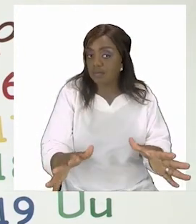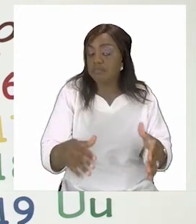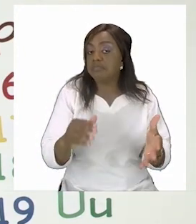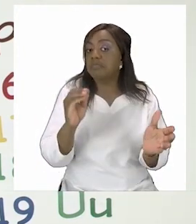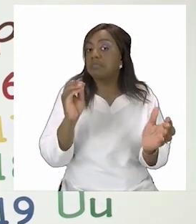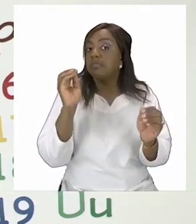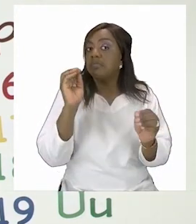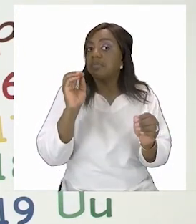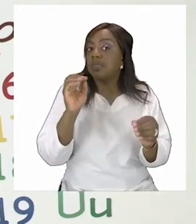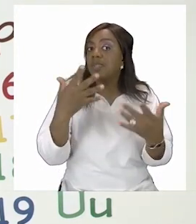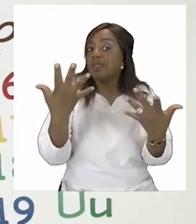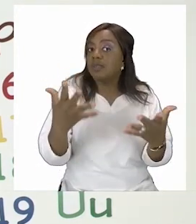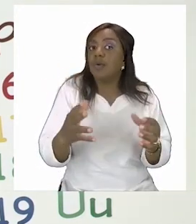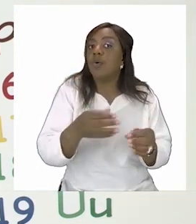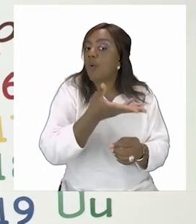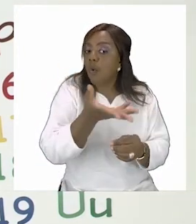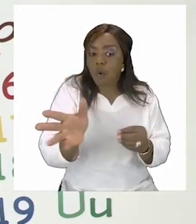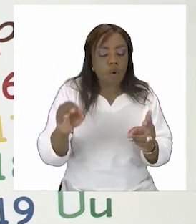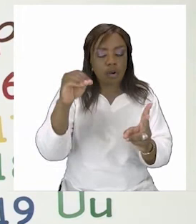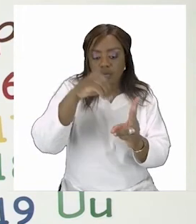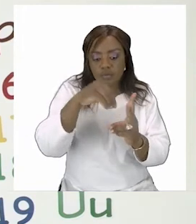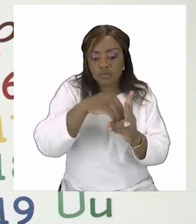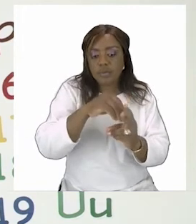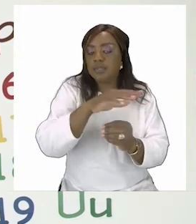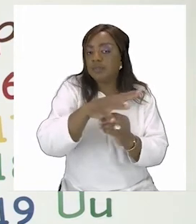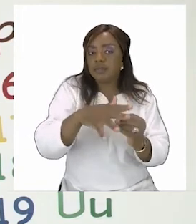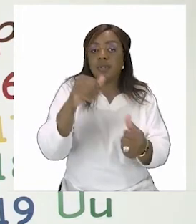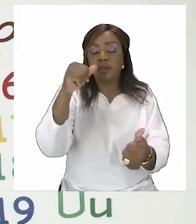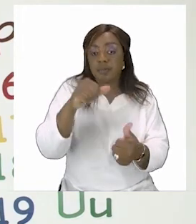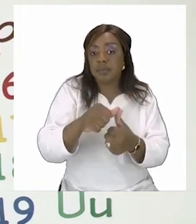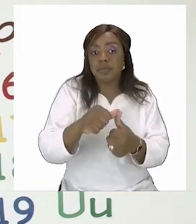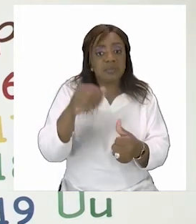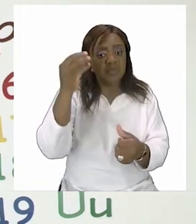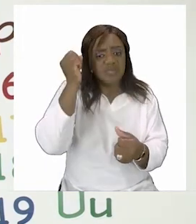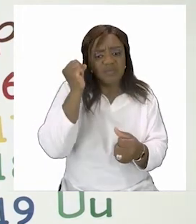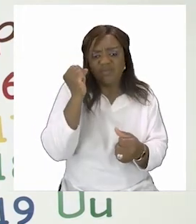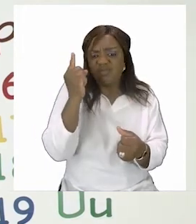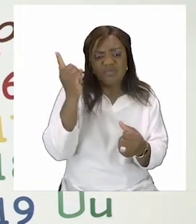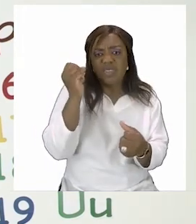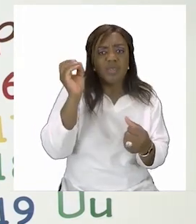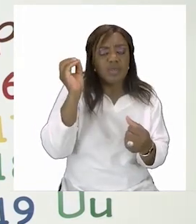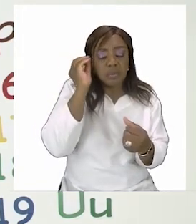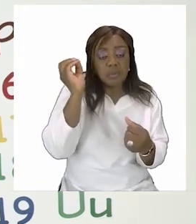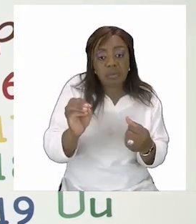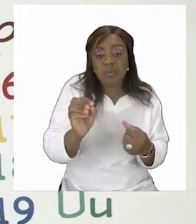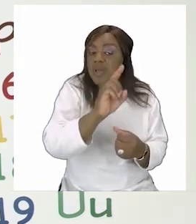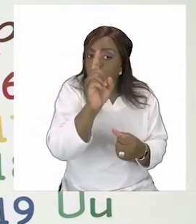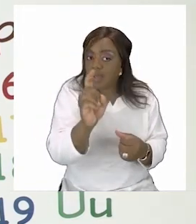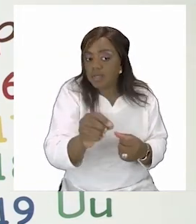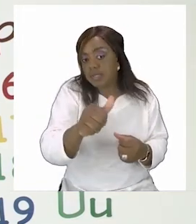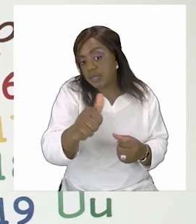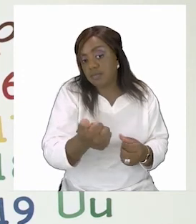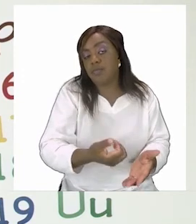extended family in the right boxes remember if you're not sure there is no problem with asking someone to